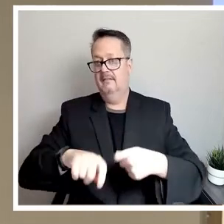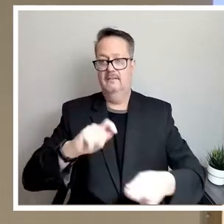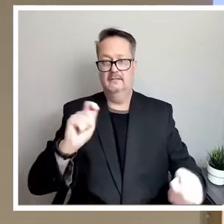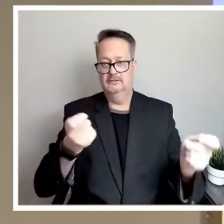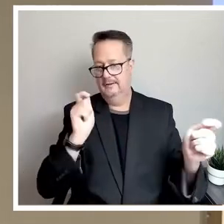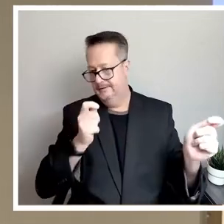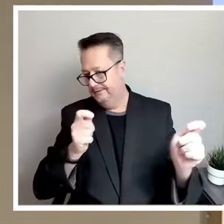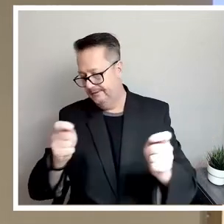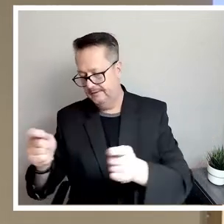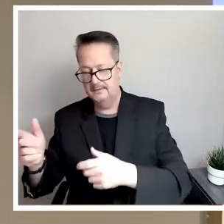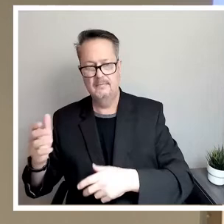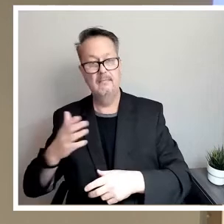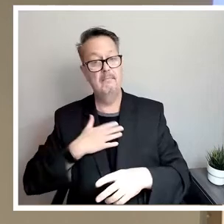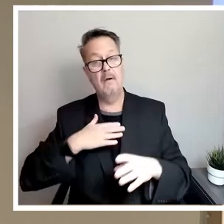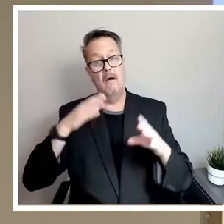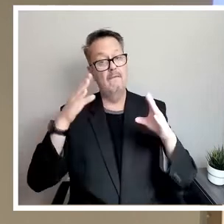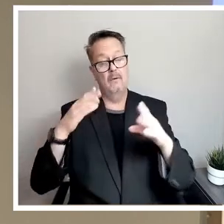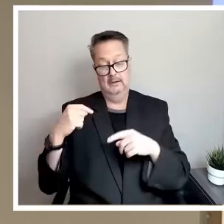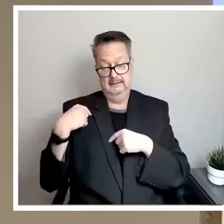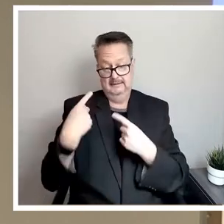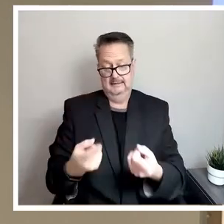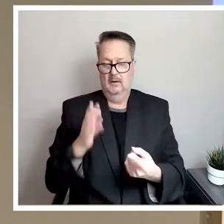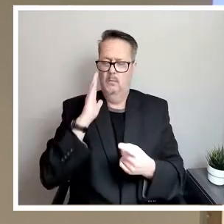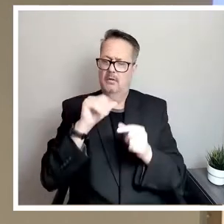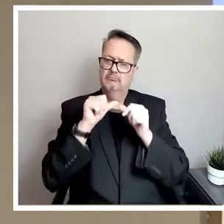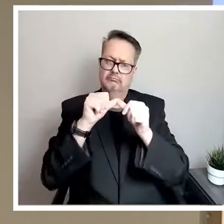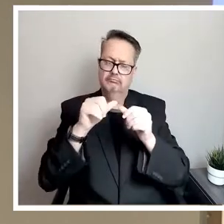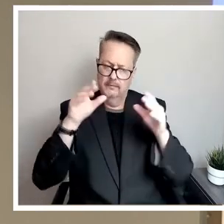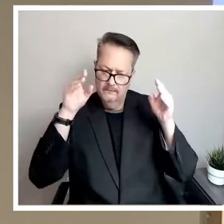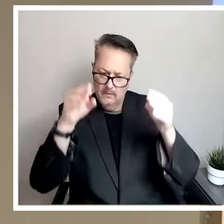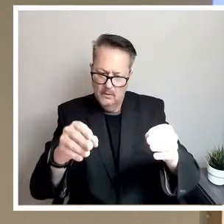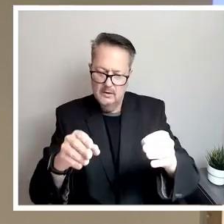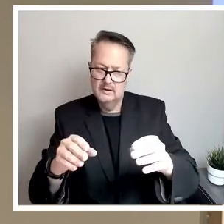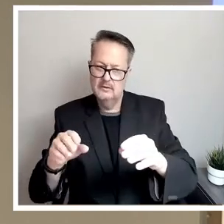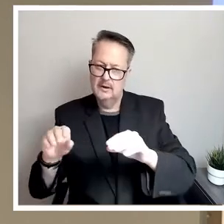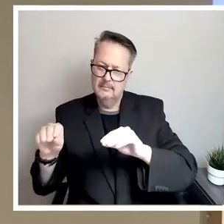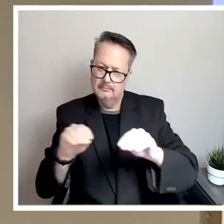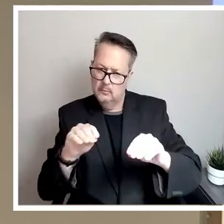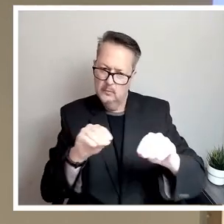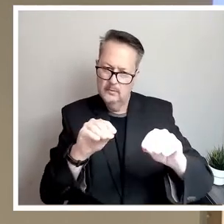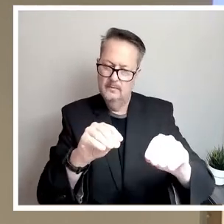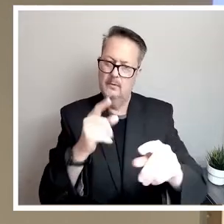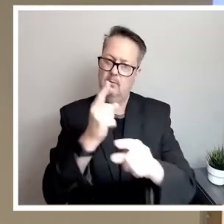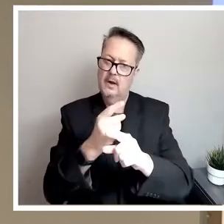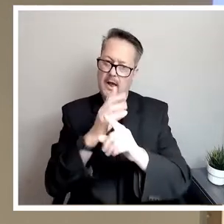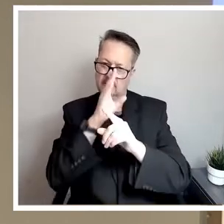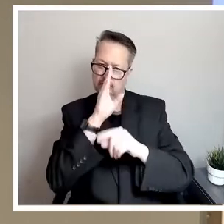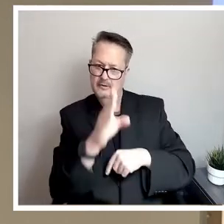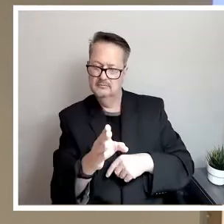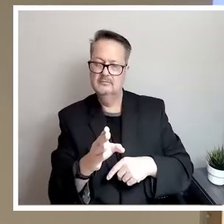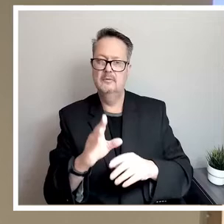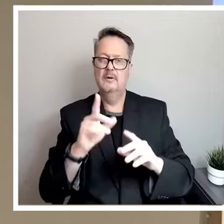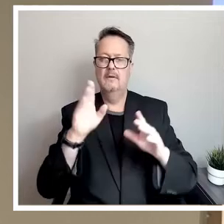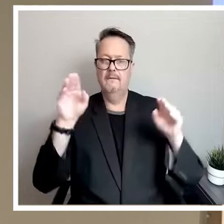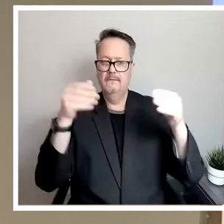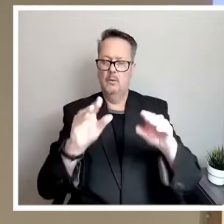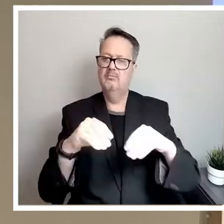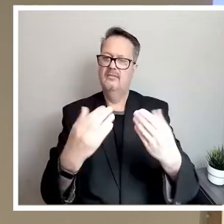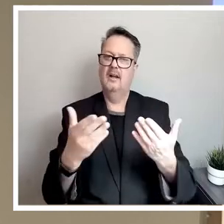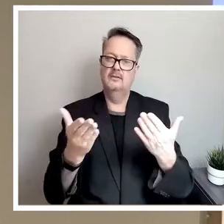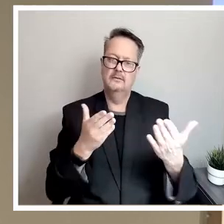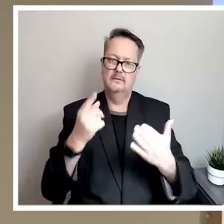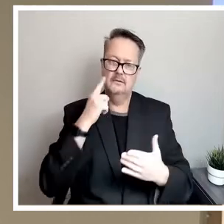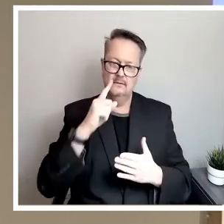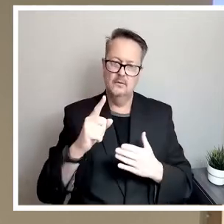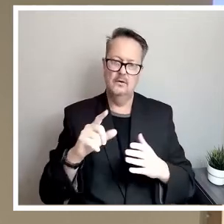You know, my focus has been and will continue to be getting us moving in the right direction, focusing on providing service for our customers